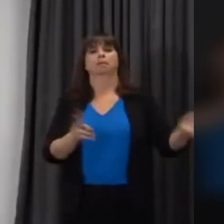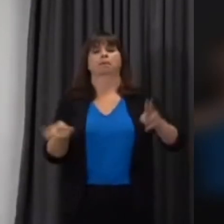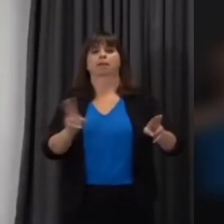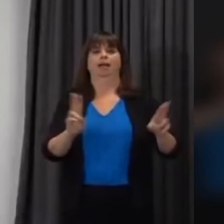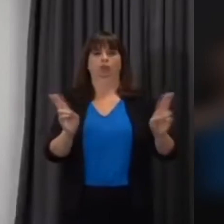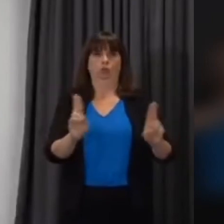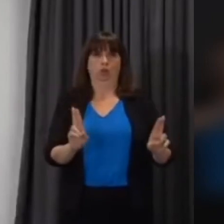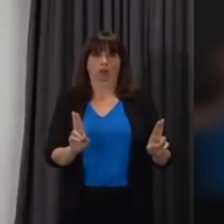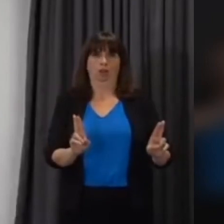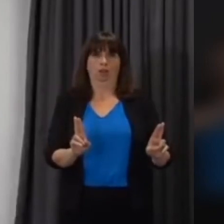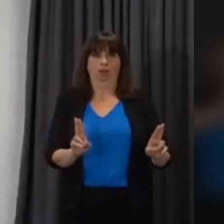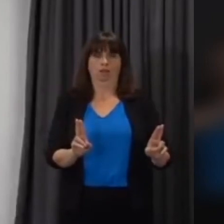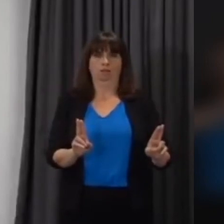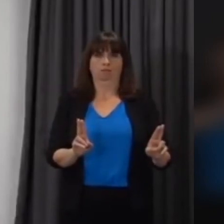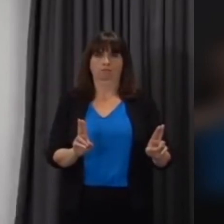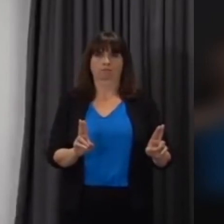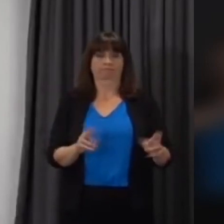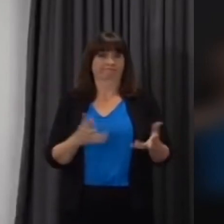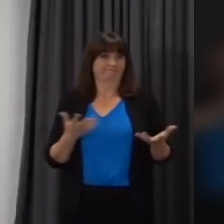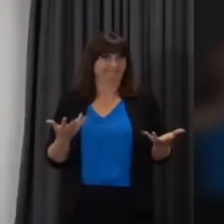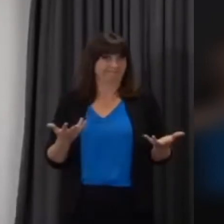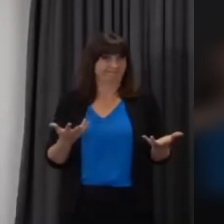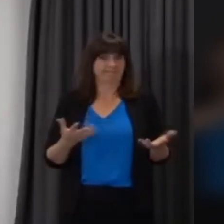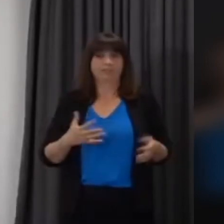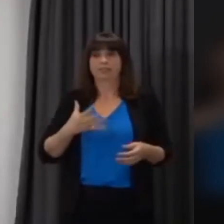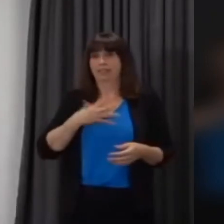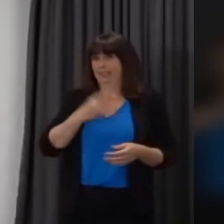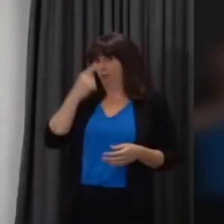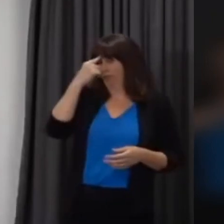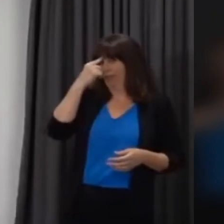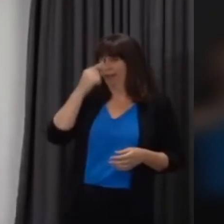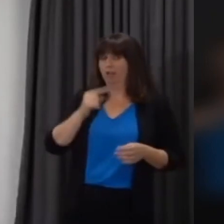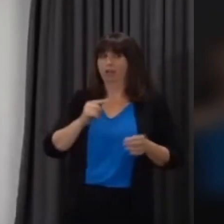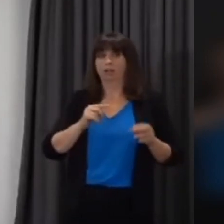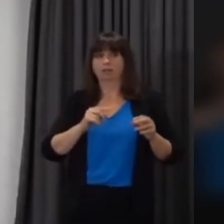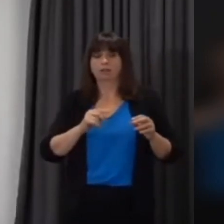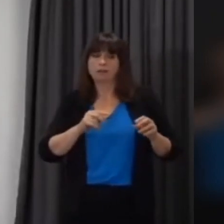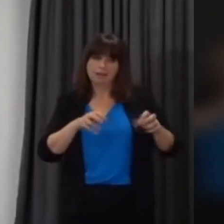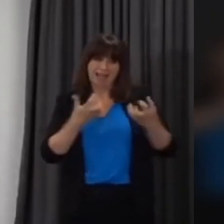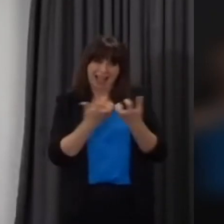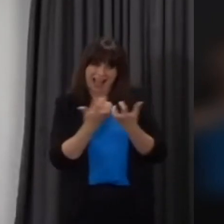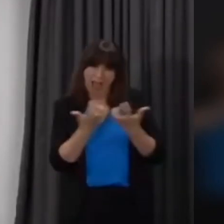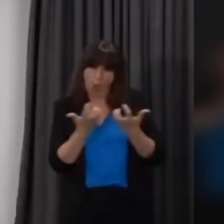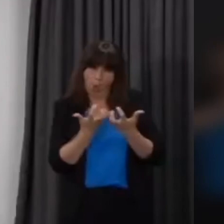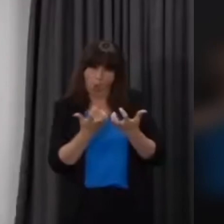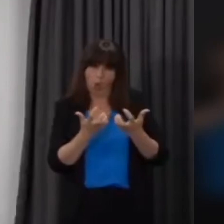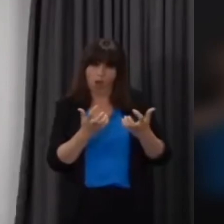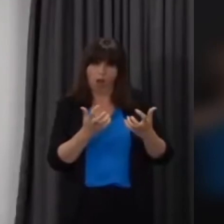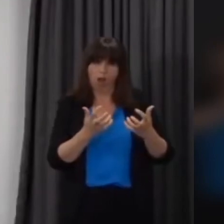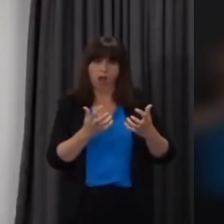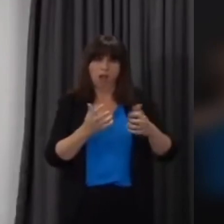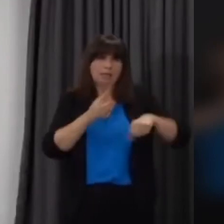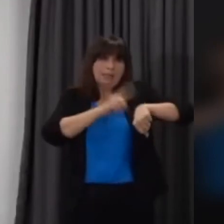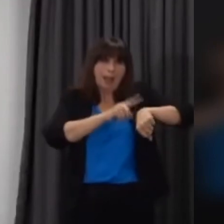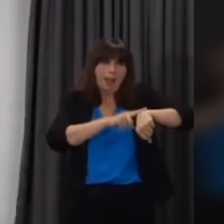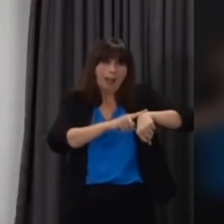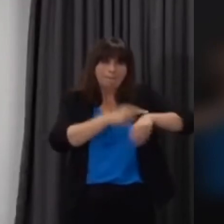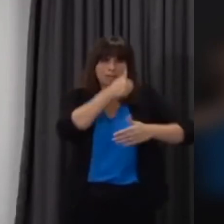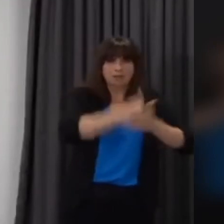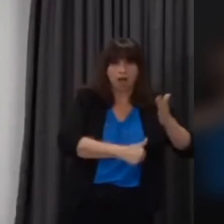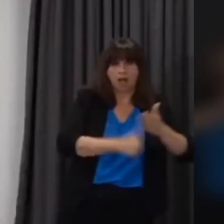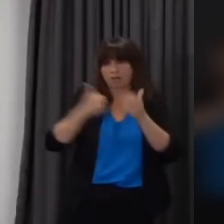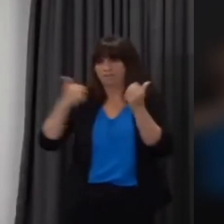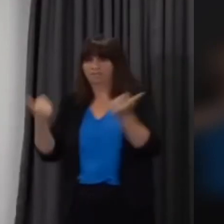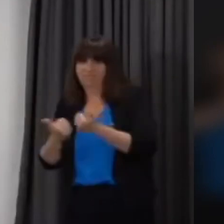to school those are some very practical things that we may be able to do within a school setting how we organize the school day but it also goes